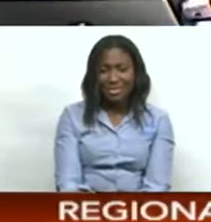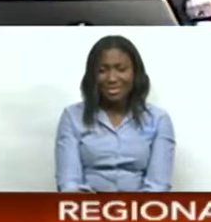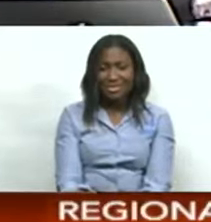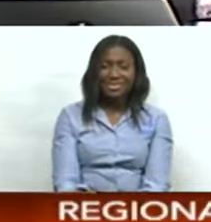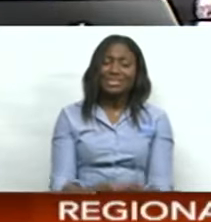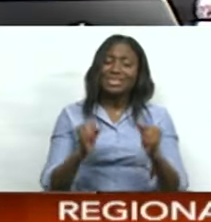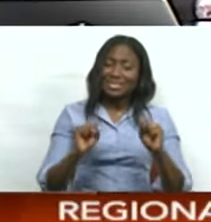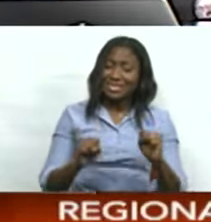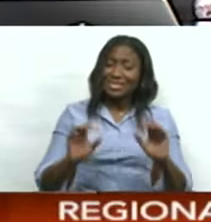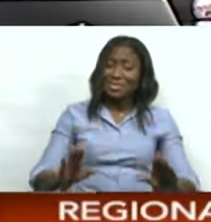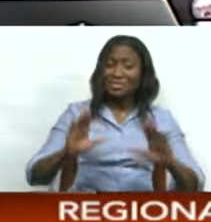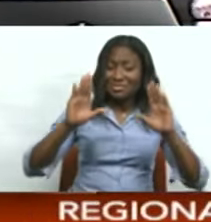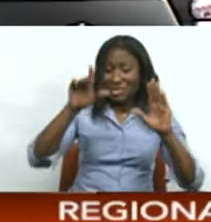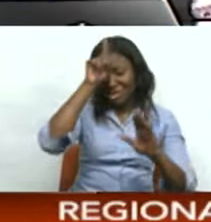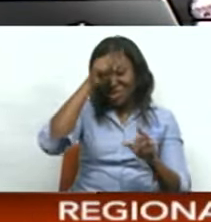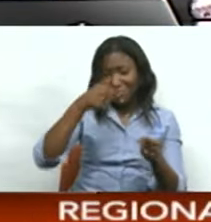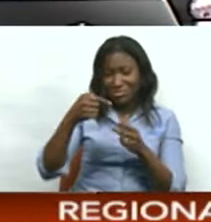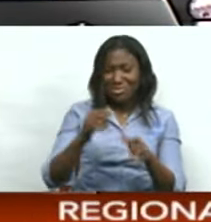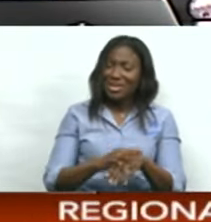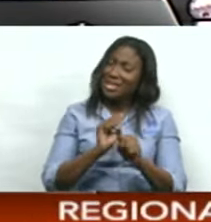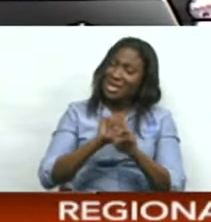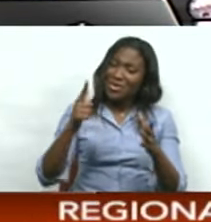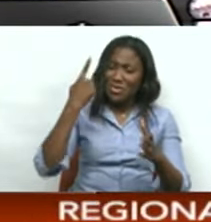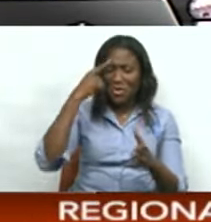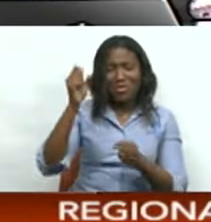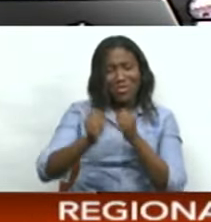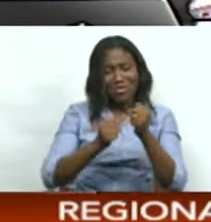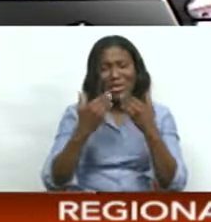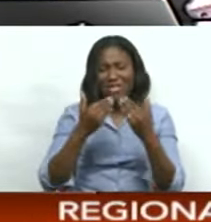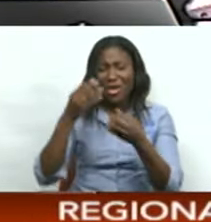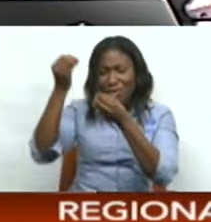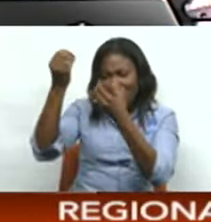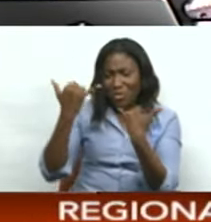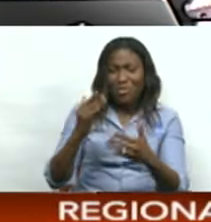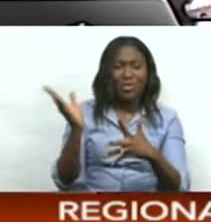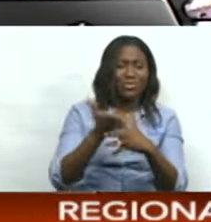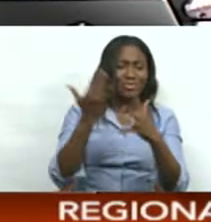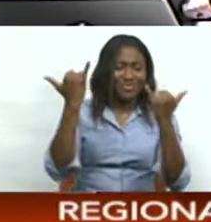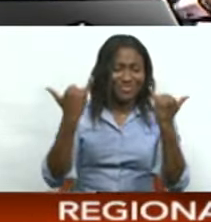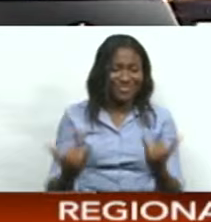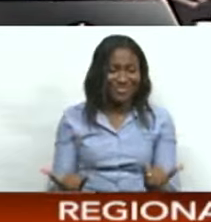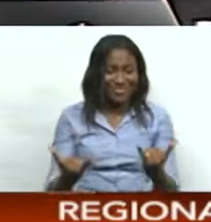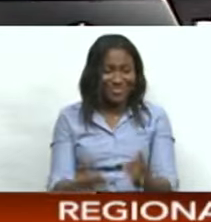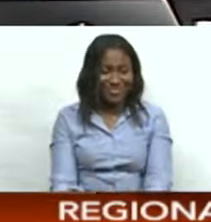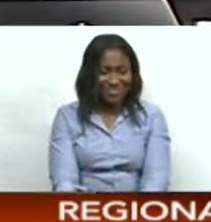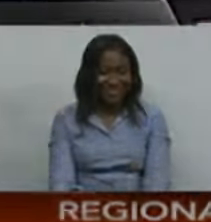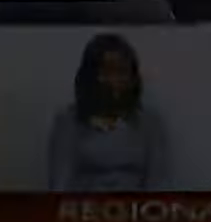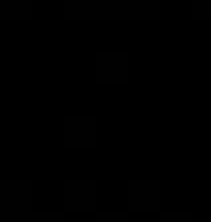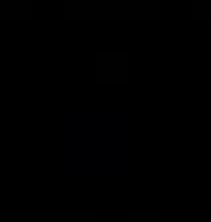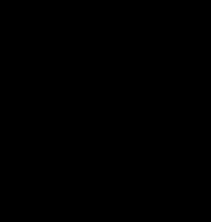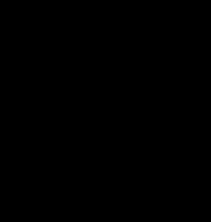Excellent stuff there from Germany. That's it for this Friday evening, guys. All right, thank you so much, Jesse. Let's take a break. We'll be right back.